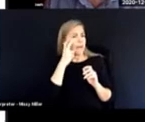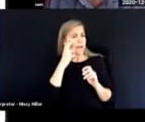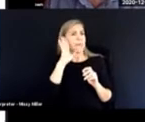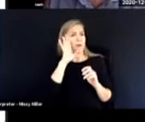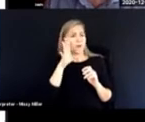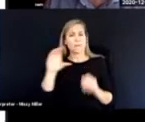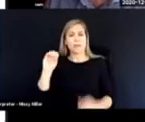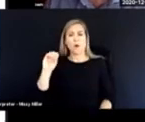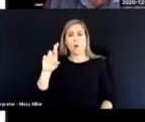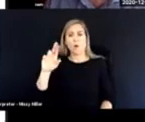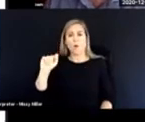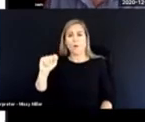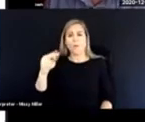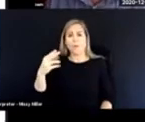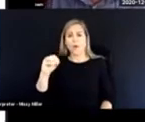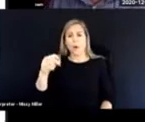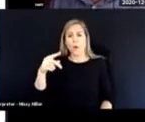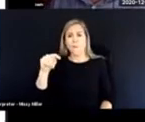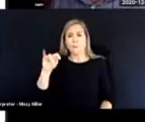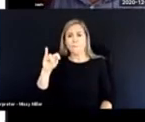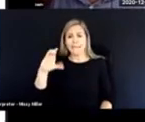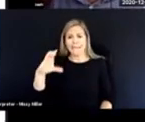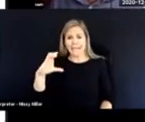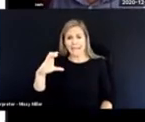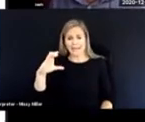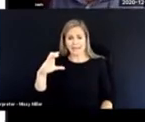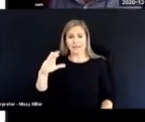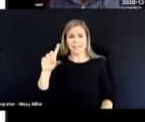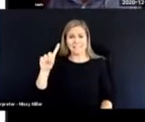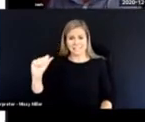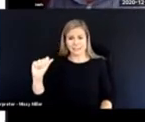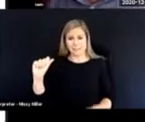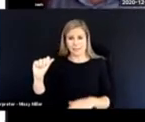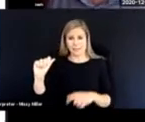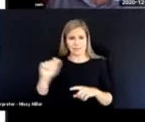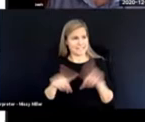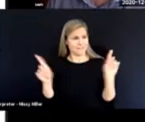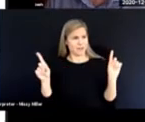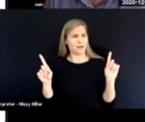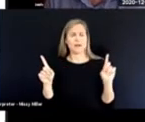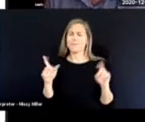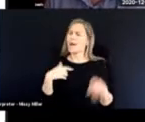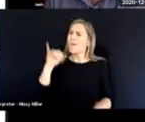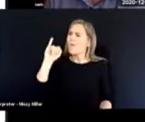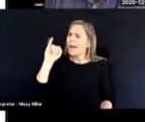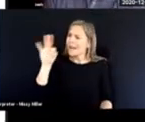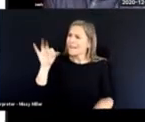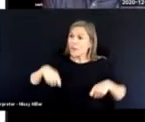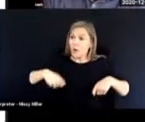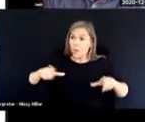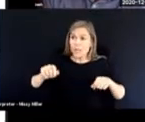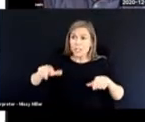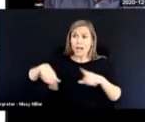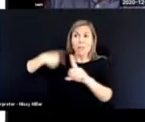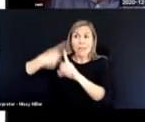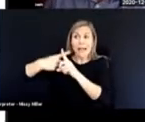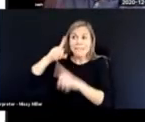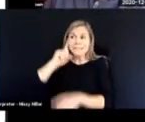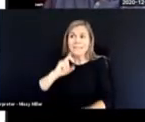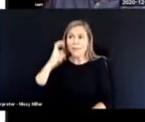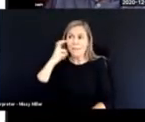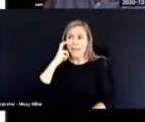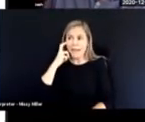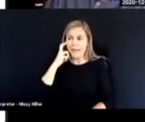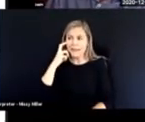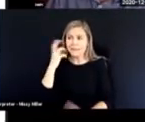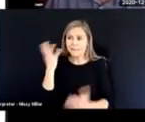disabled. And they would get services for people with orthopedic disability. And I said, but what if they're